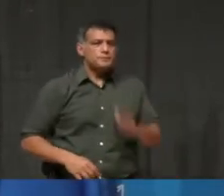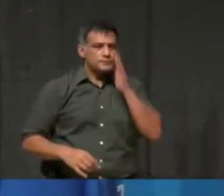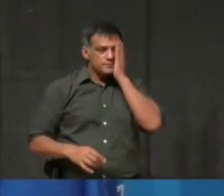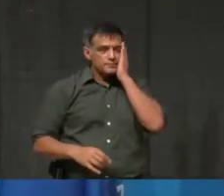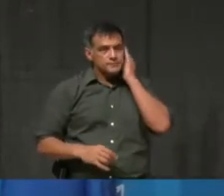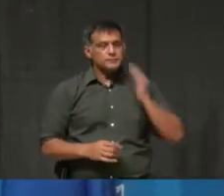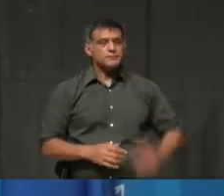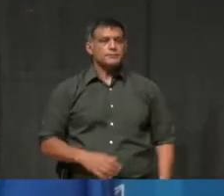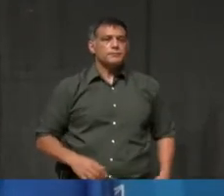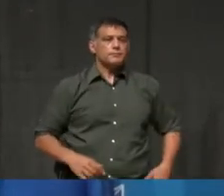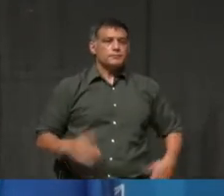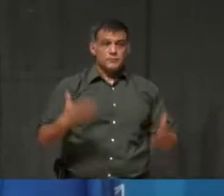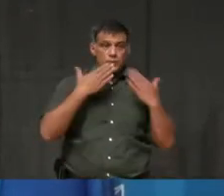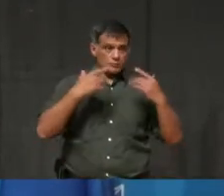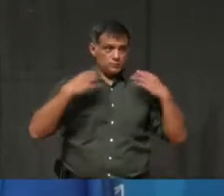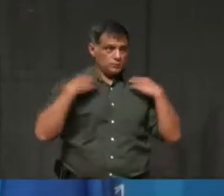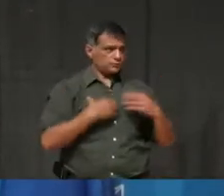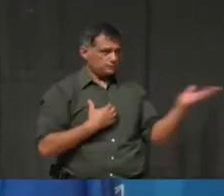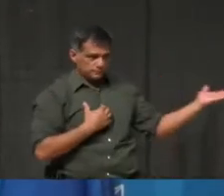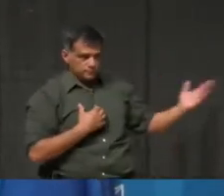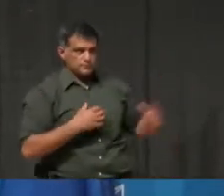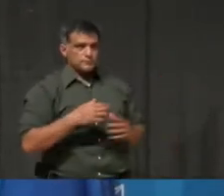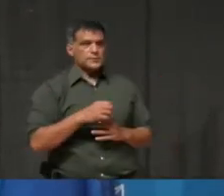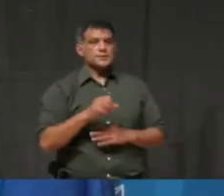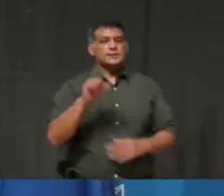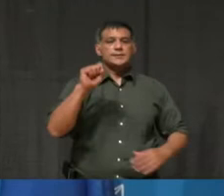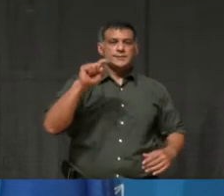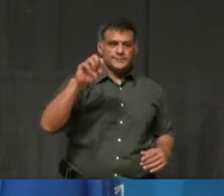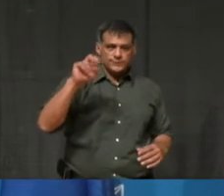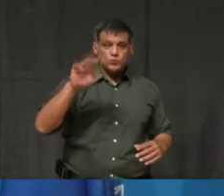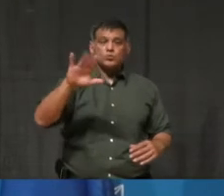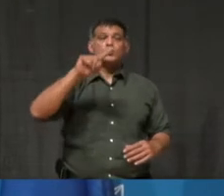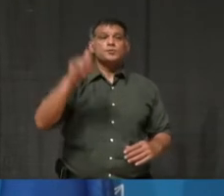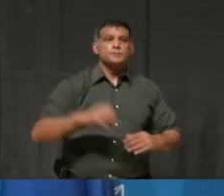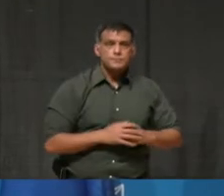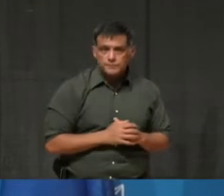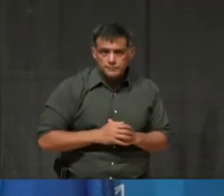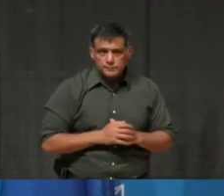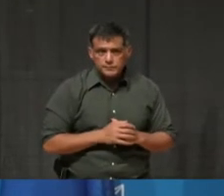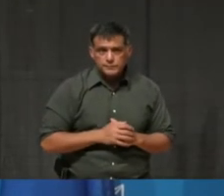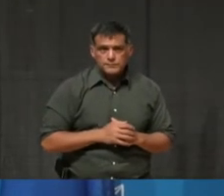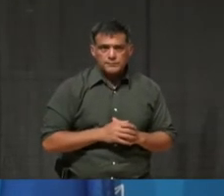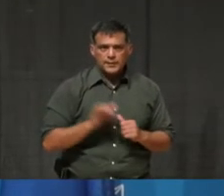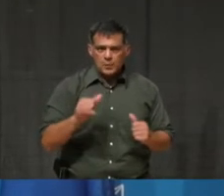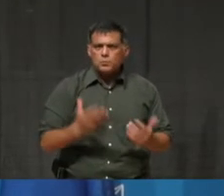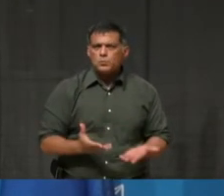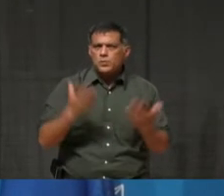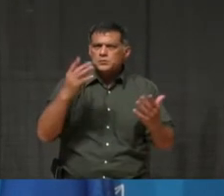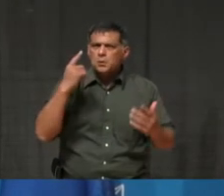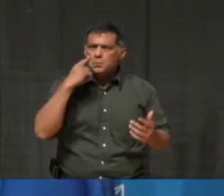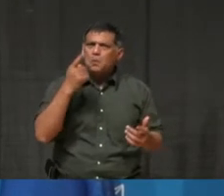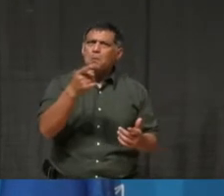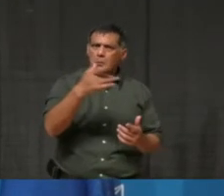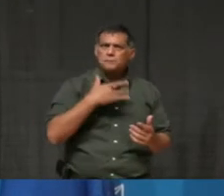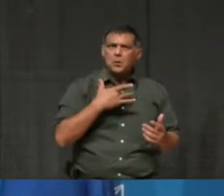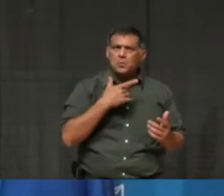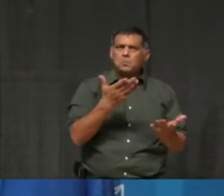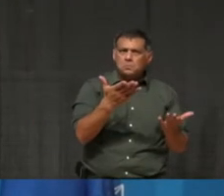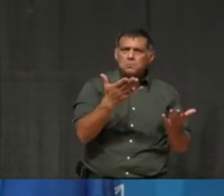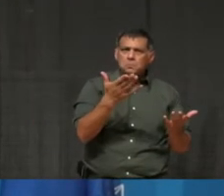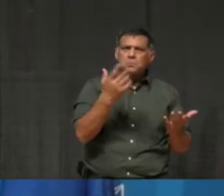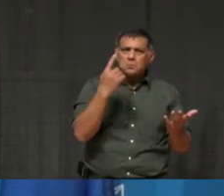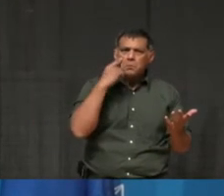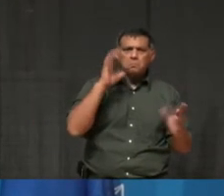Yes. Thanks, Madam Mayor. And thanks, Steve, for the question. You know, certainly learning about this motion and hearing the focus of it,